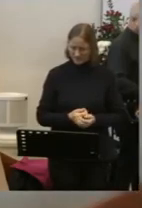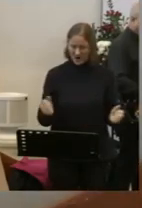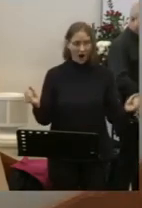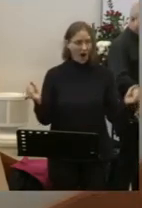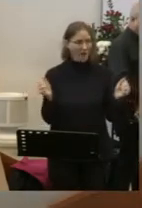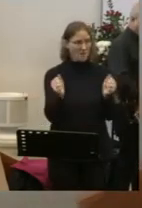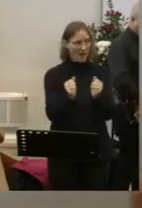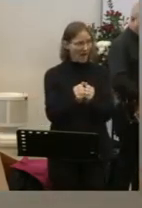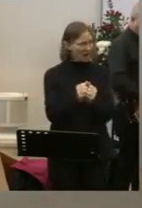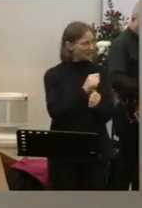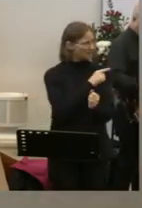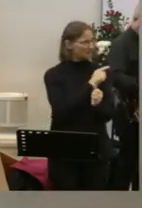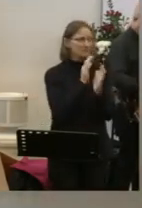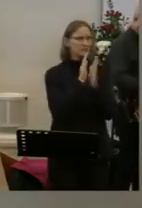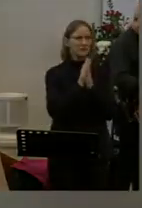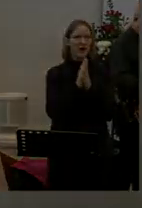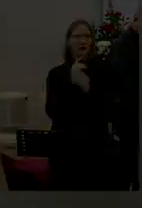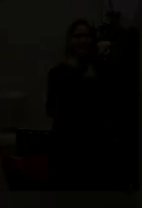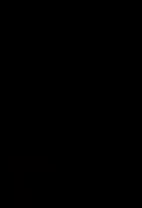powerful name it See you again soon you is is is find Jesus Shame name it